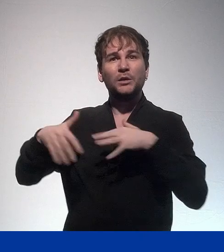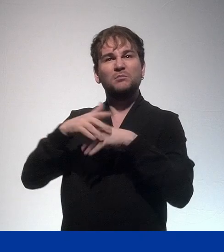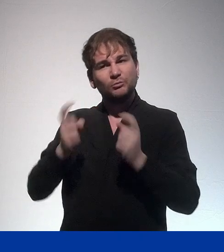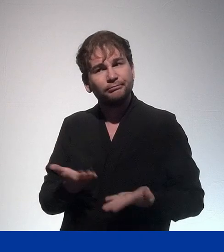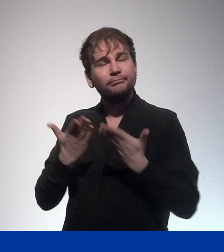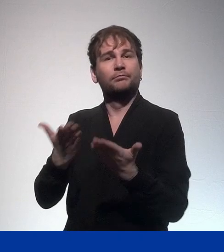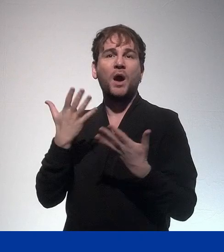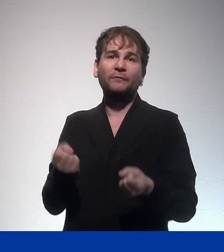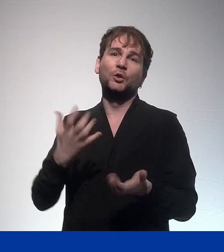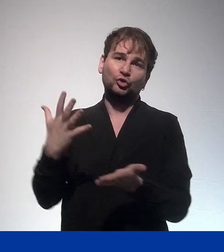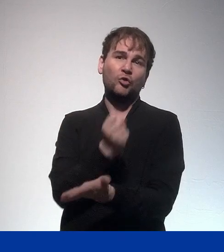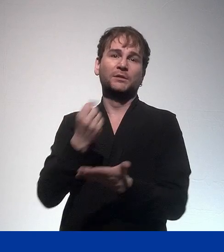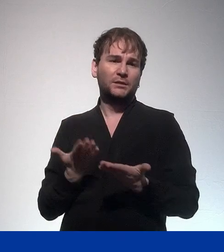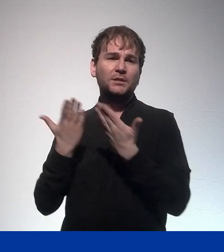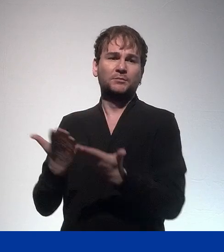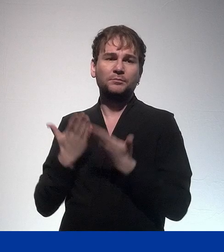Thank you so much.